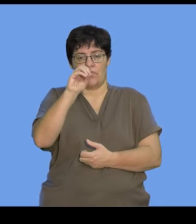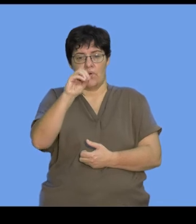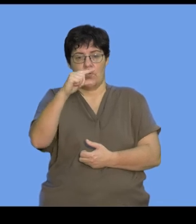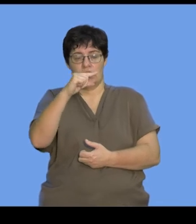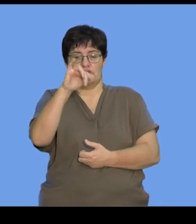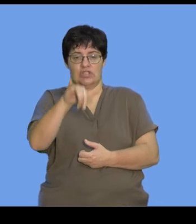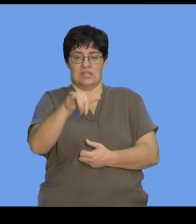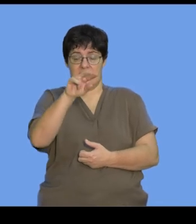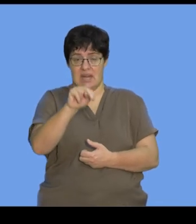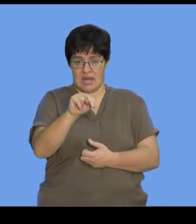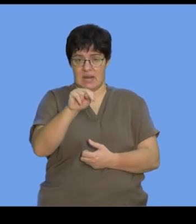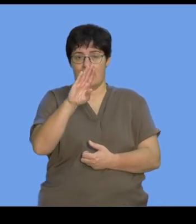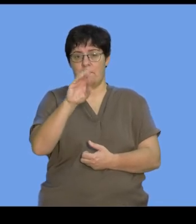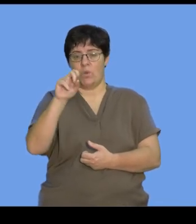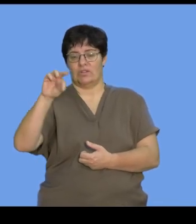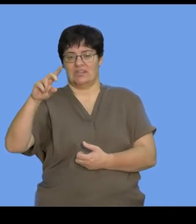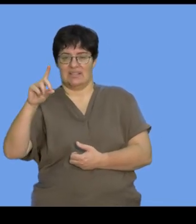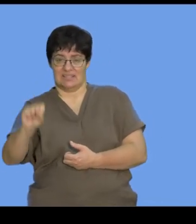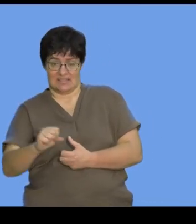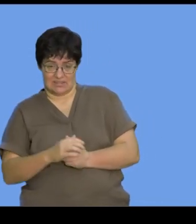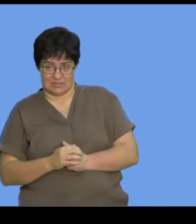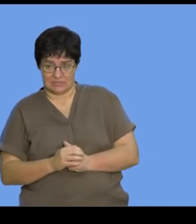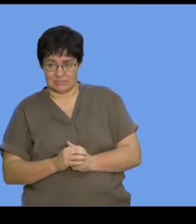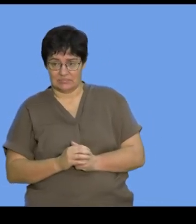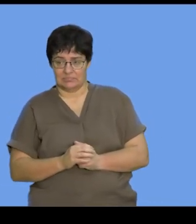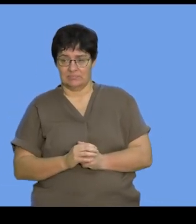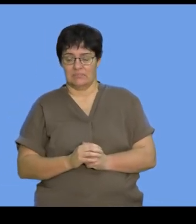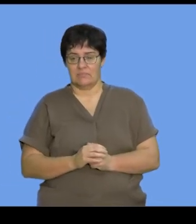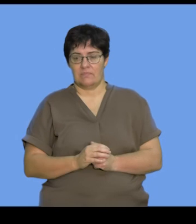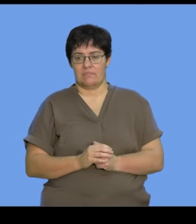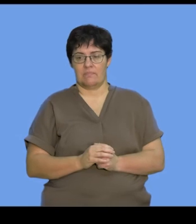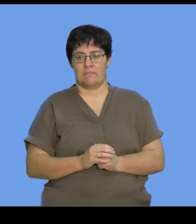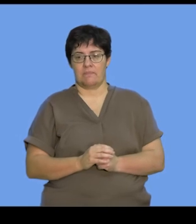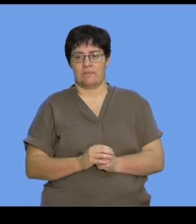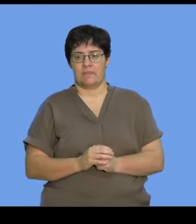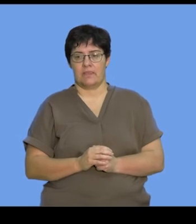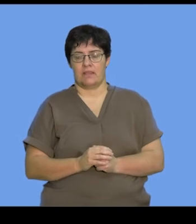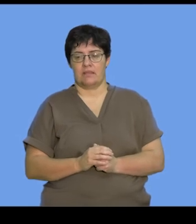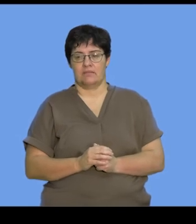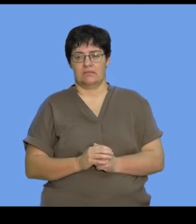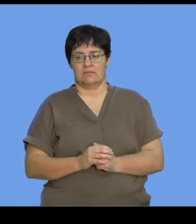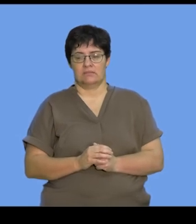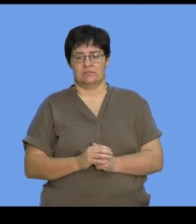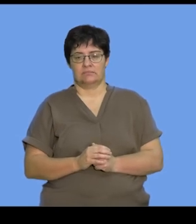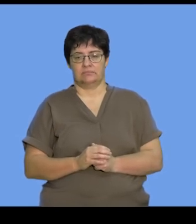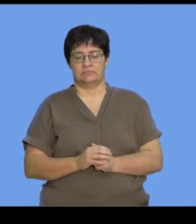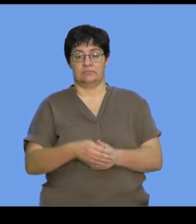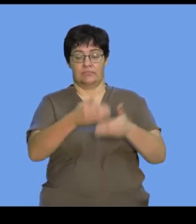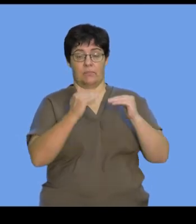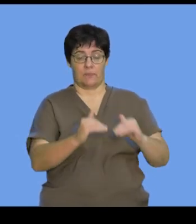hydrogen bonds that hold these complementary base pairs together. And so, it's our hydrogen bonds that hold them together.